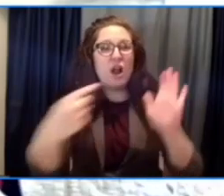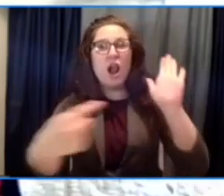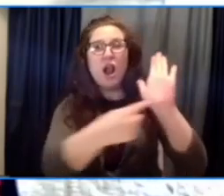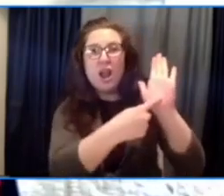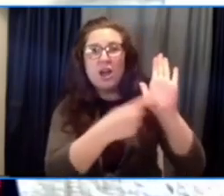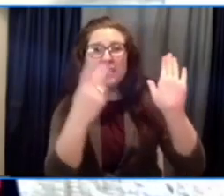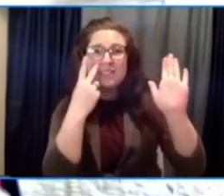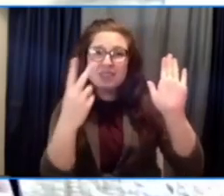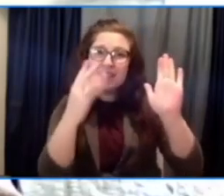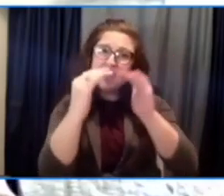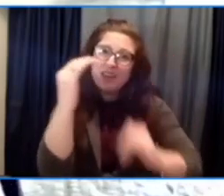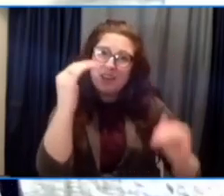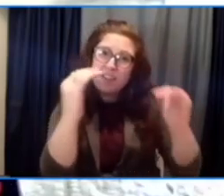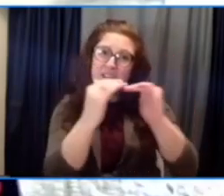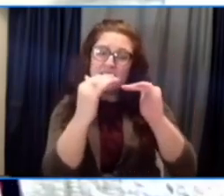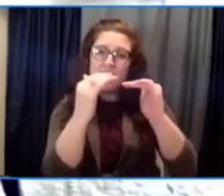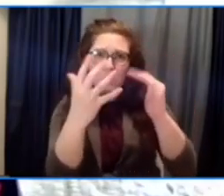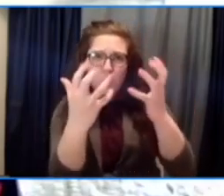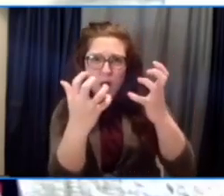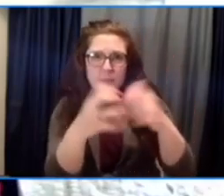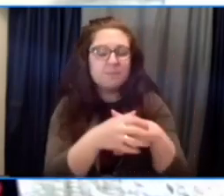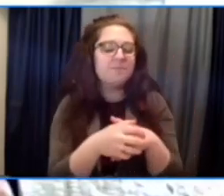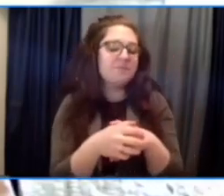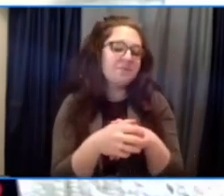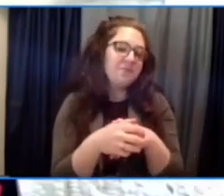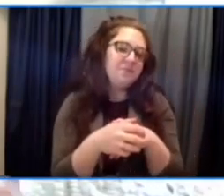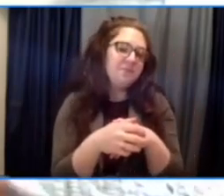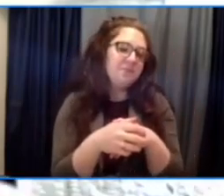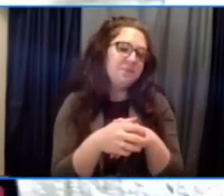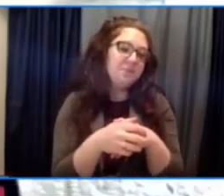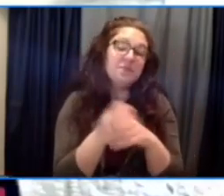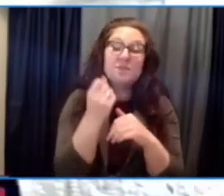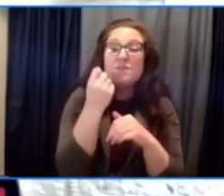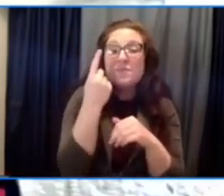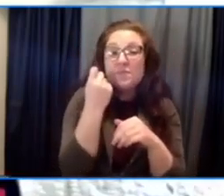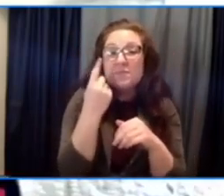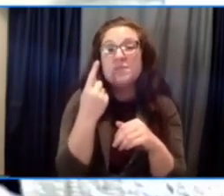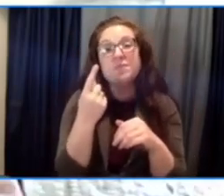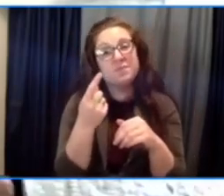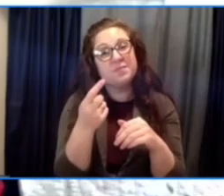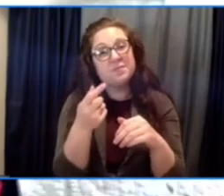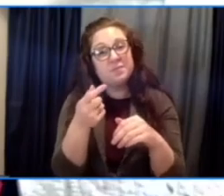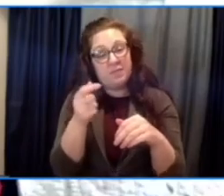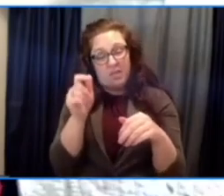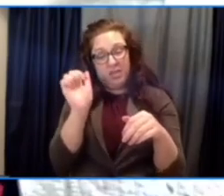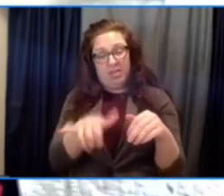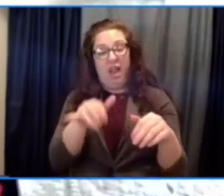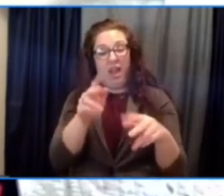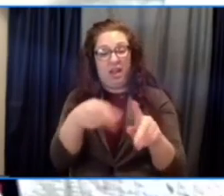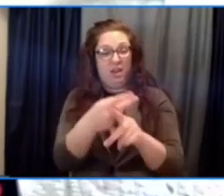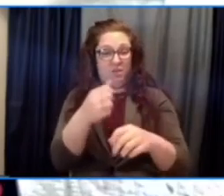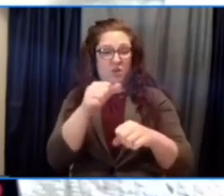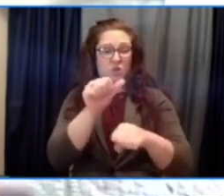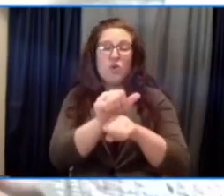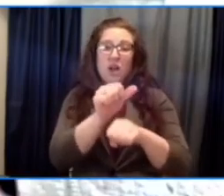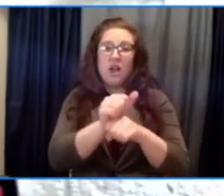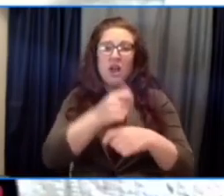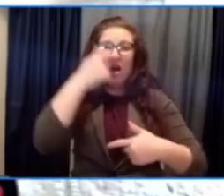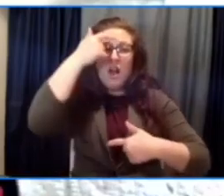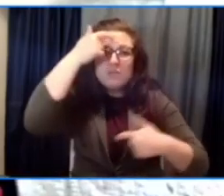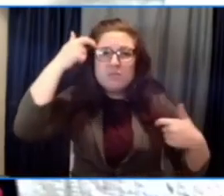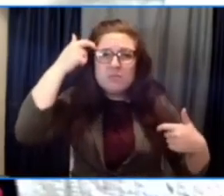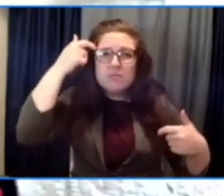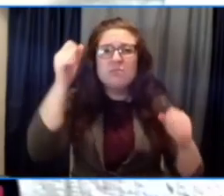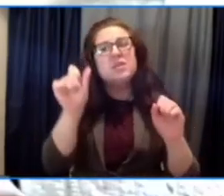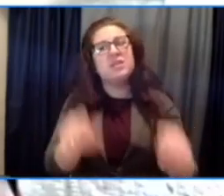But I also want to name that there is also deep emotional burden and trauma to that work, which grassroots organizations and leaders have been